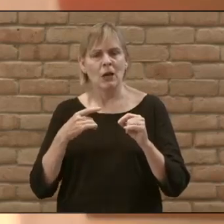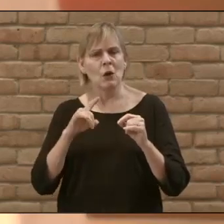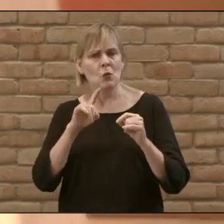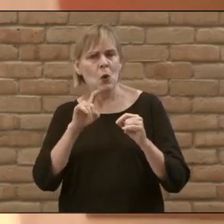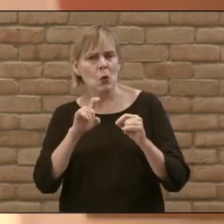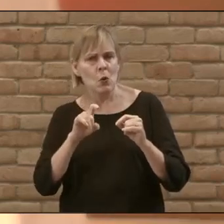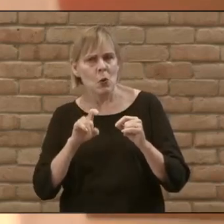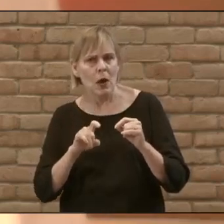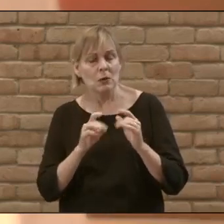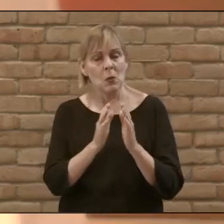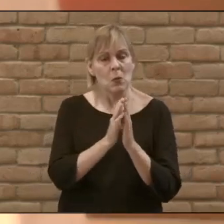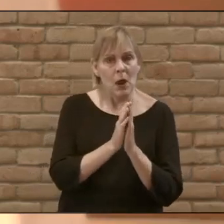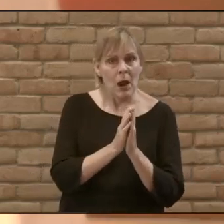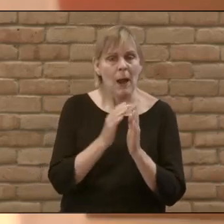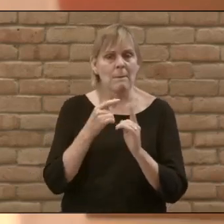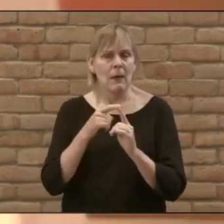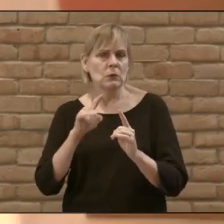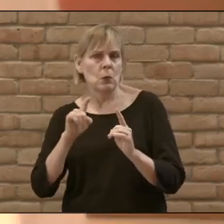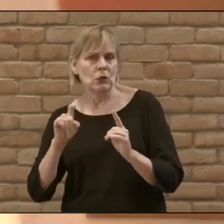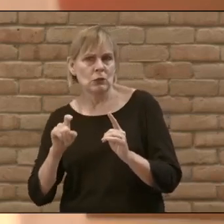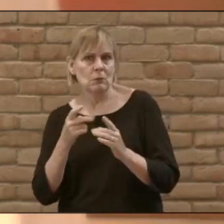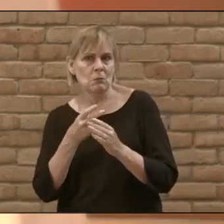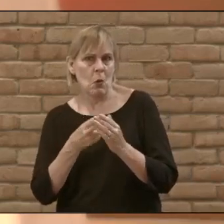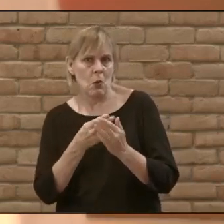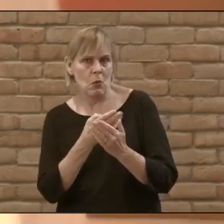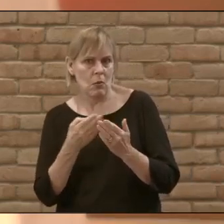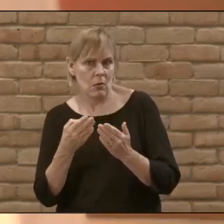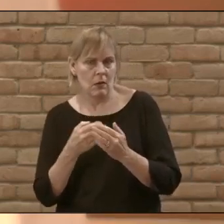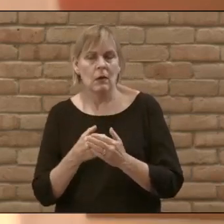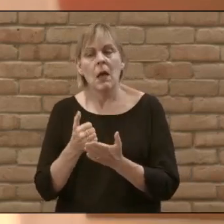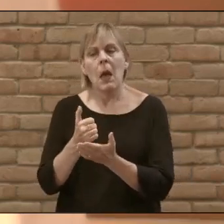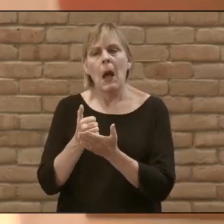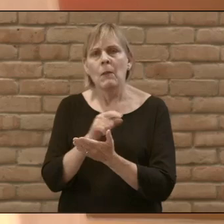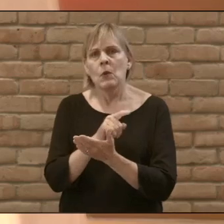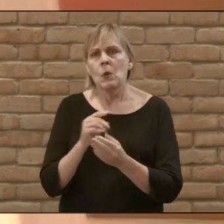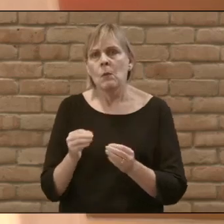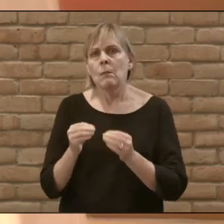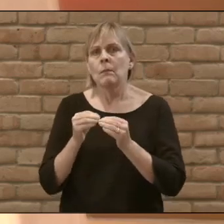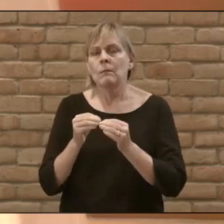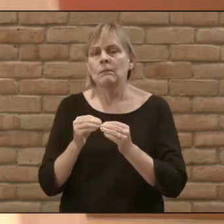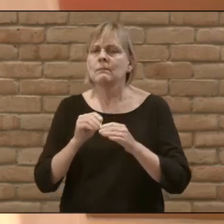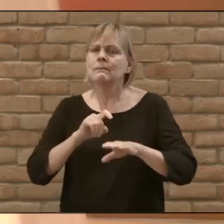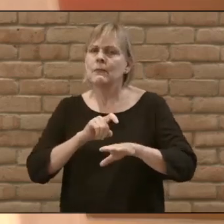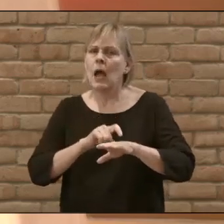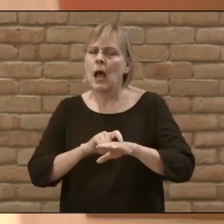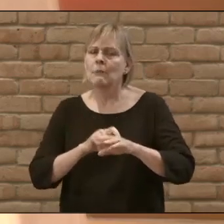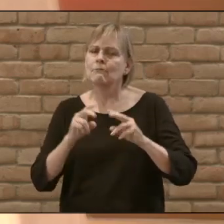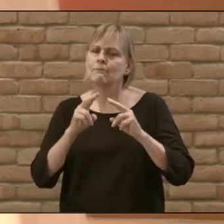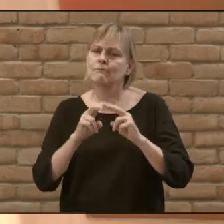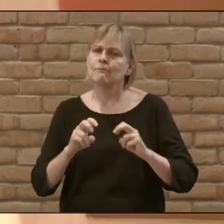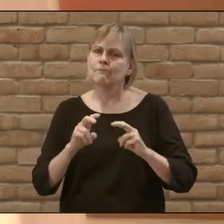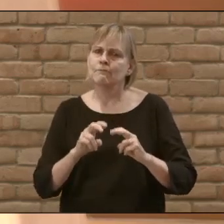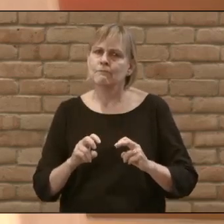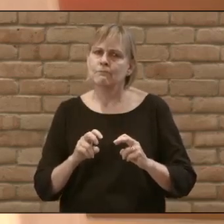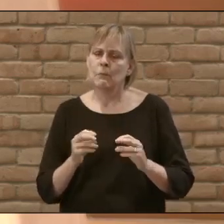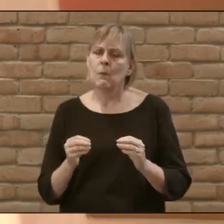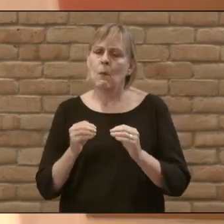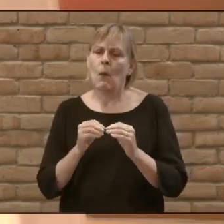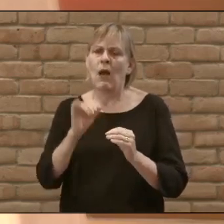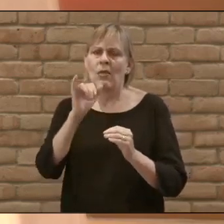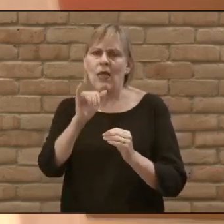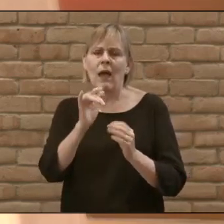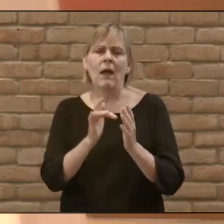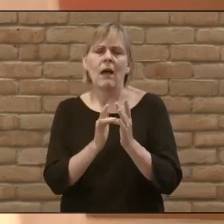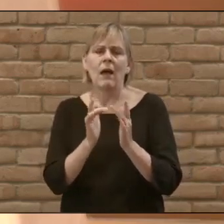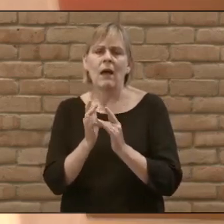there. Both the prayer prompts and the questions that better help you to spend some time diving deeper into